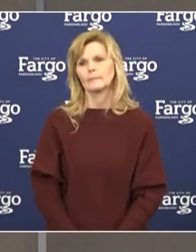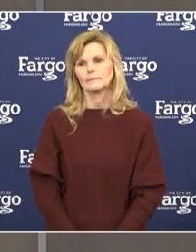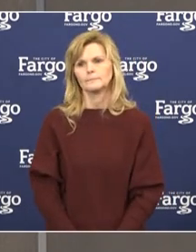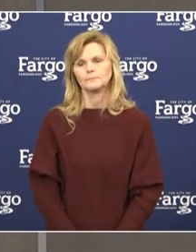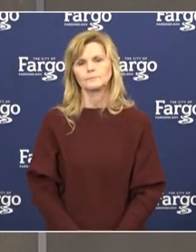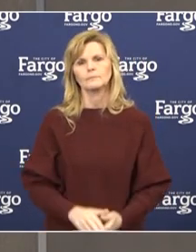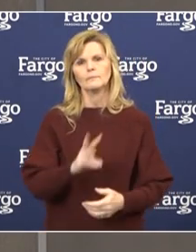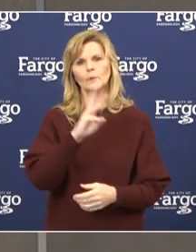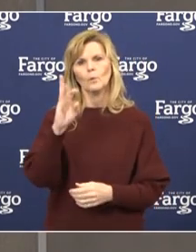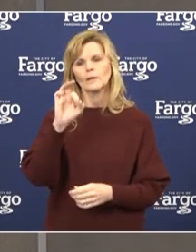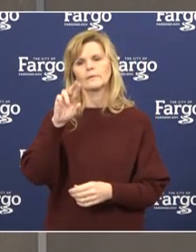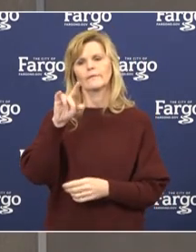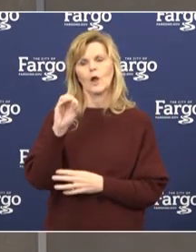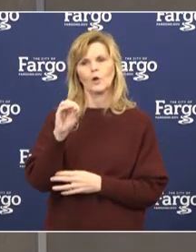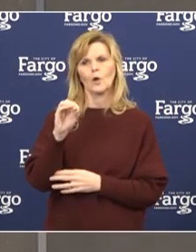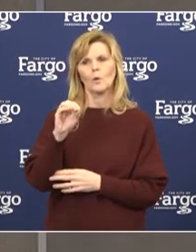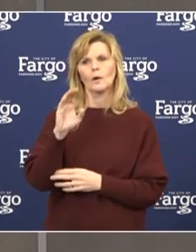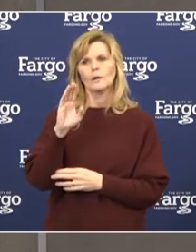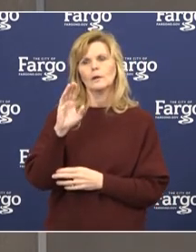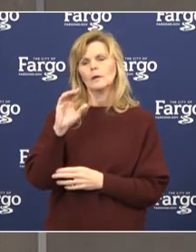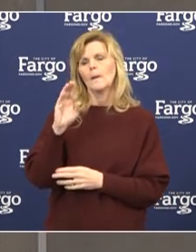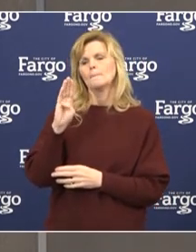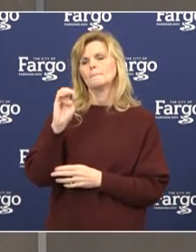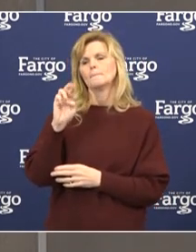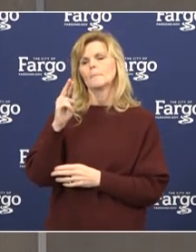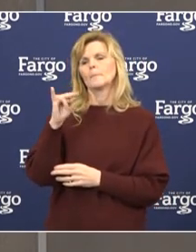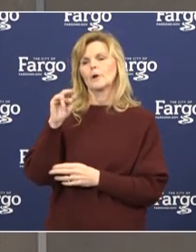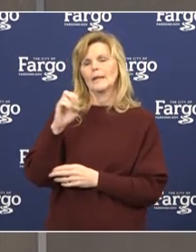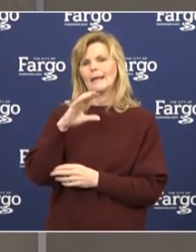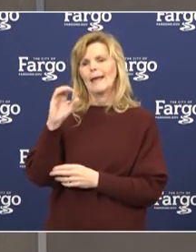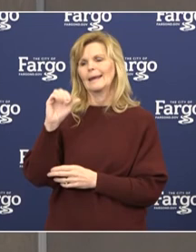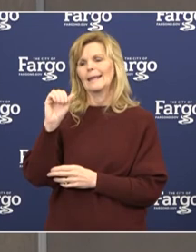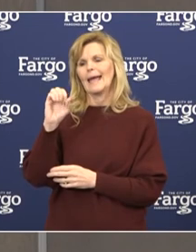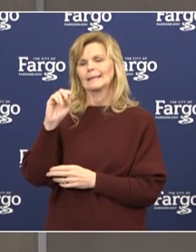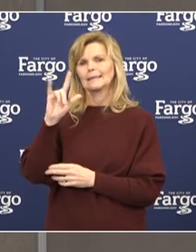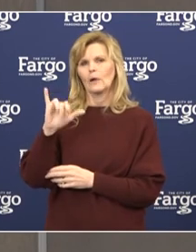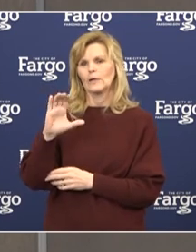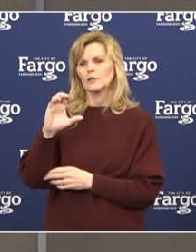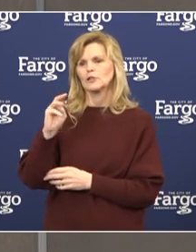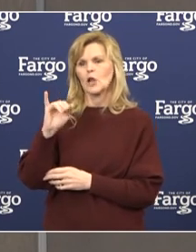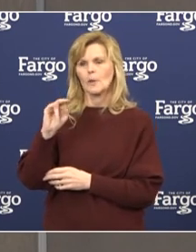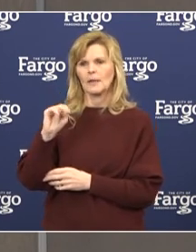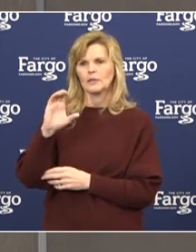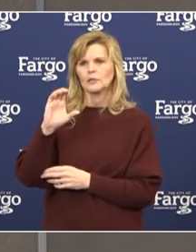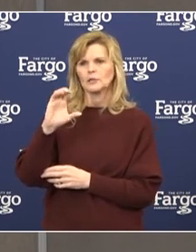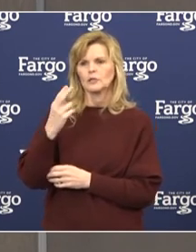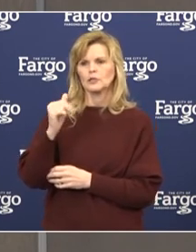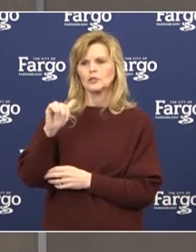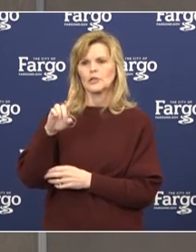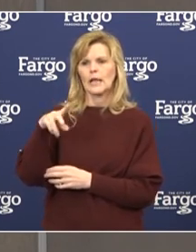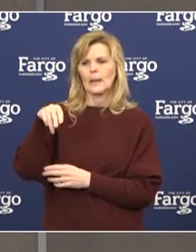West Fargo president Bernie Dardis and Cass County chairman Chad Peterson and I had an opportunity to review the,